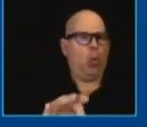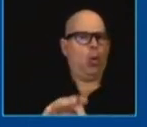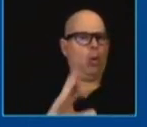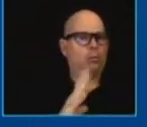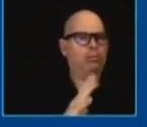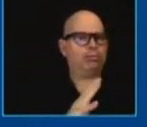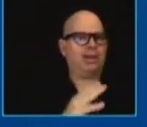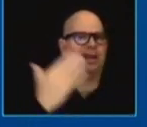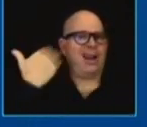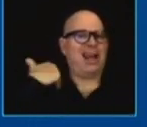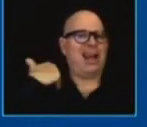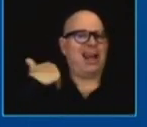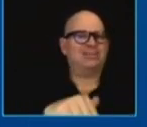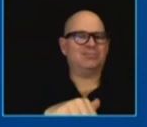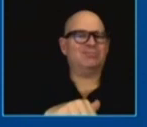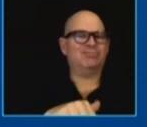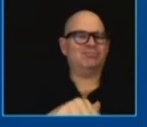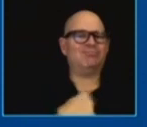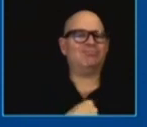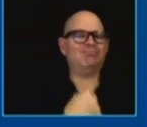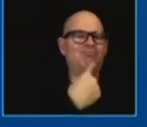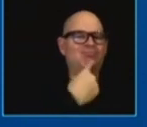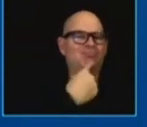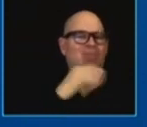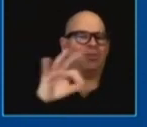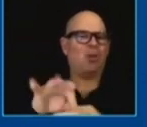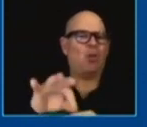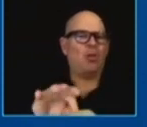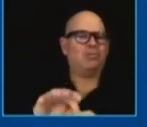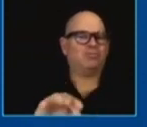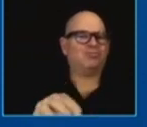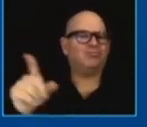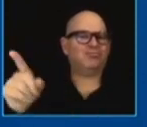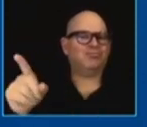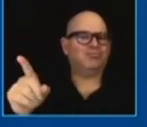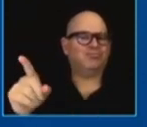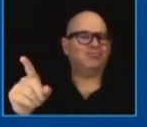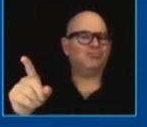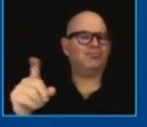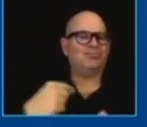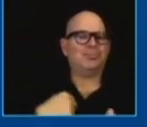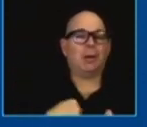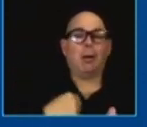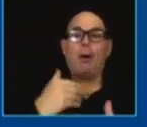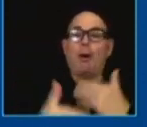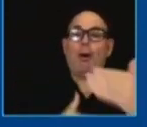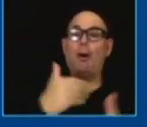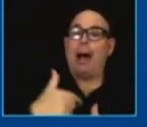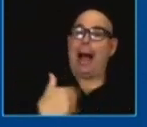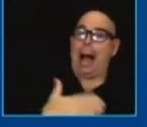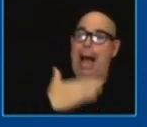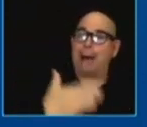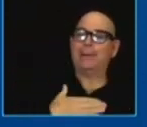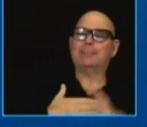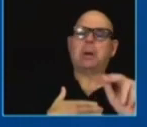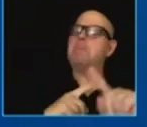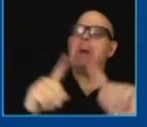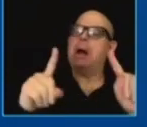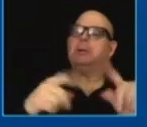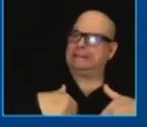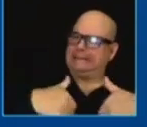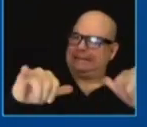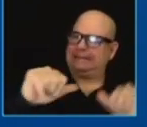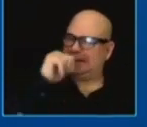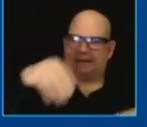connor and i are deeply disappointed but we're not deterred we're going to keep pushing we're not going to give up the dnc is going to keep